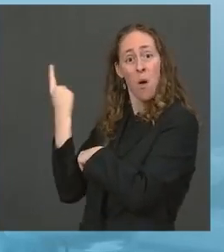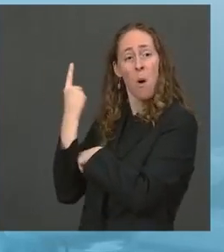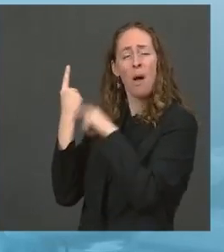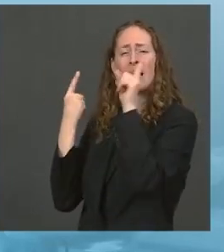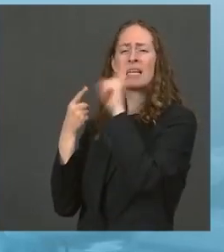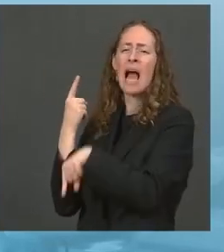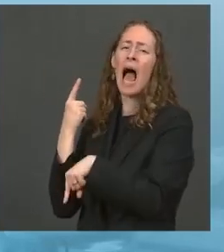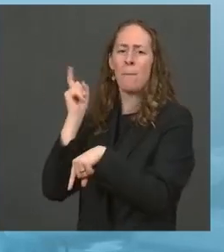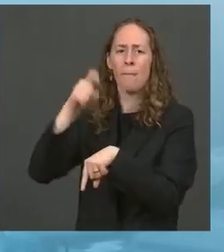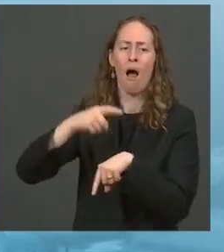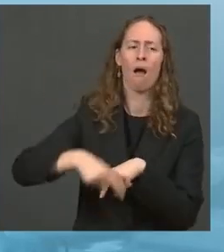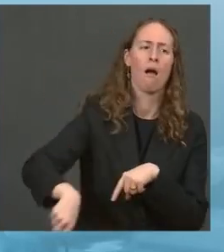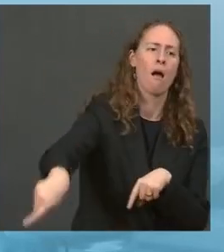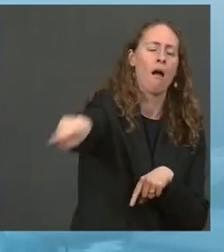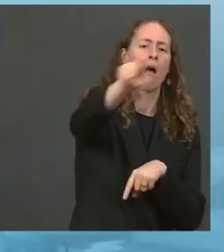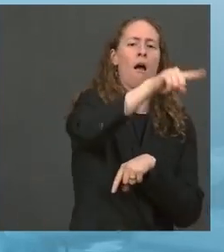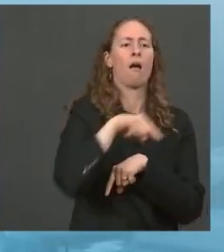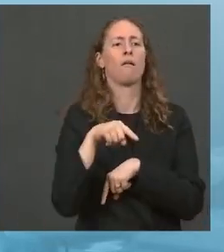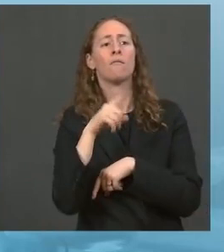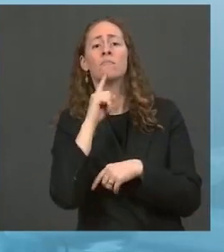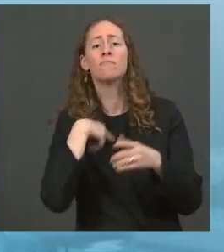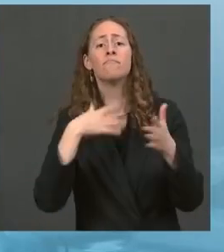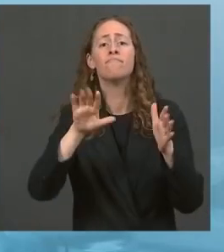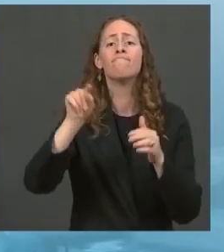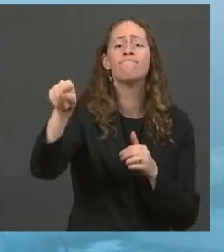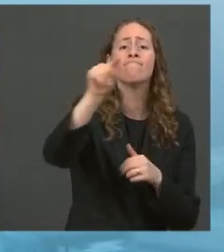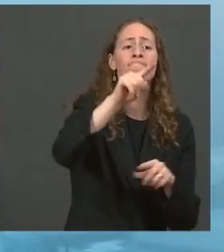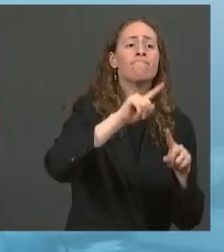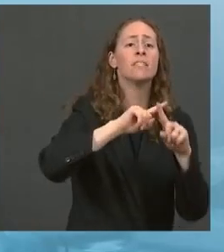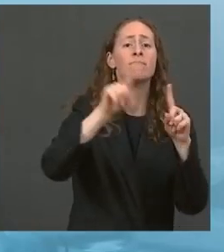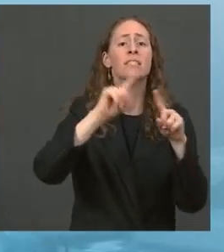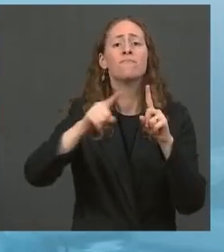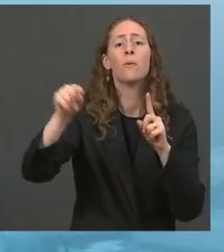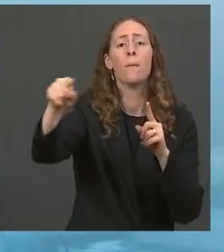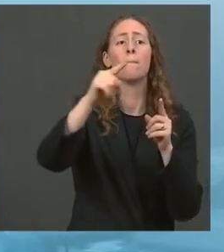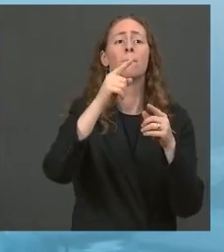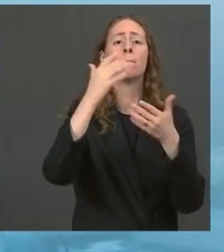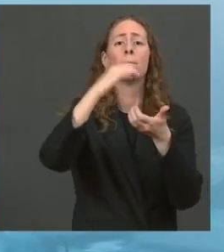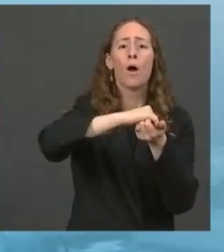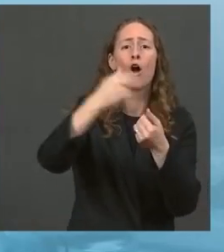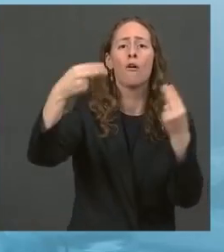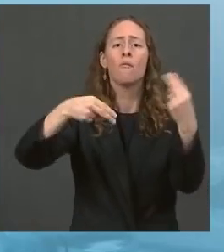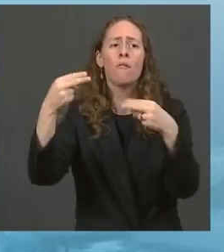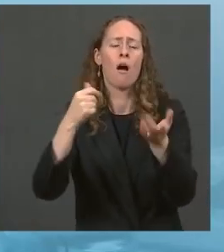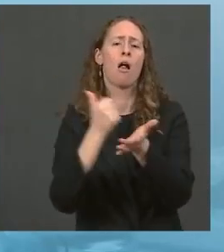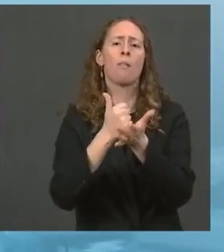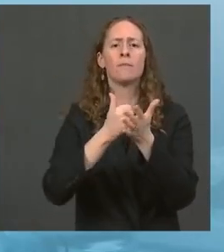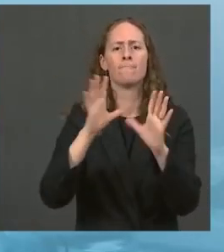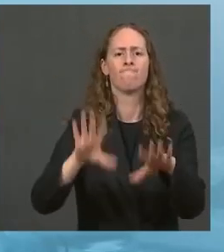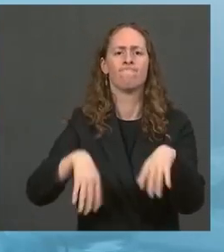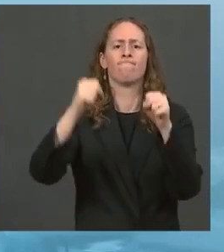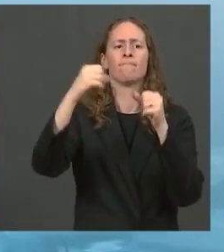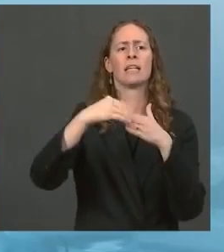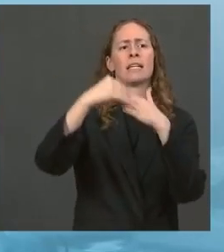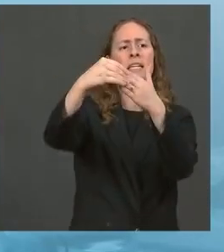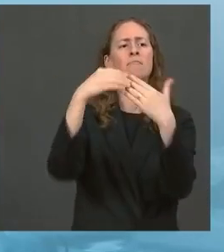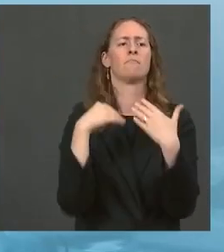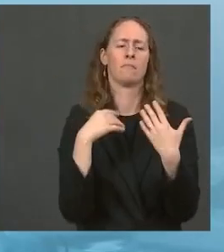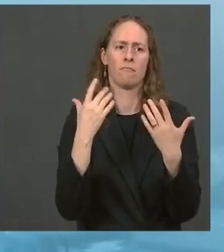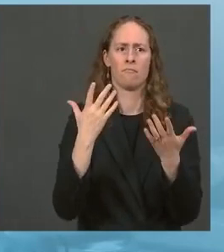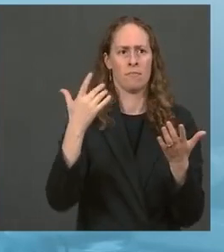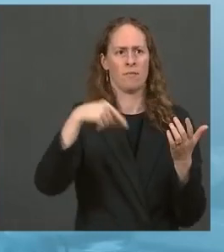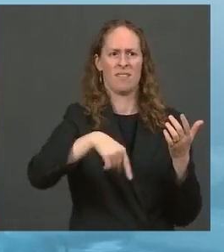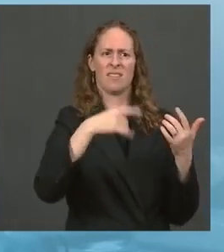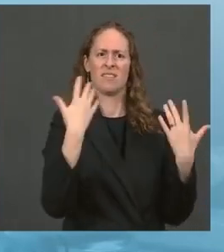We've asked our non-governmental partners to take up the call for new actions that it will solve the core challenge of making